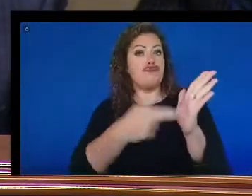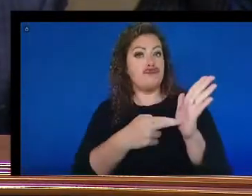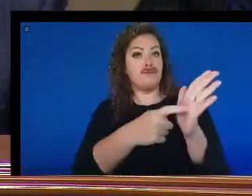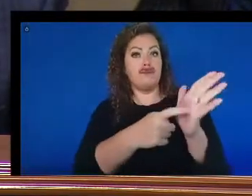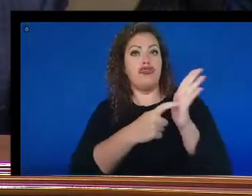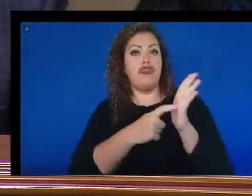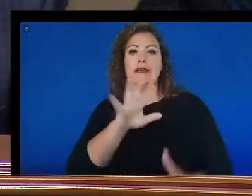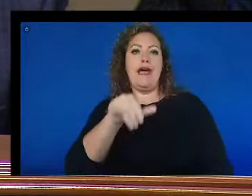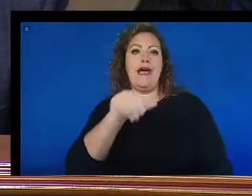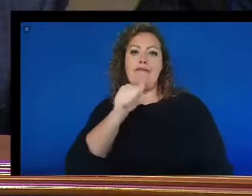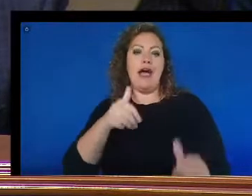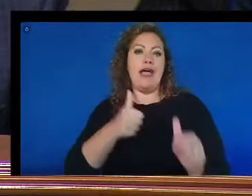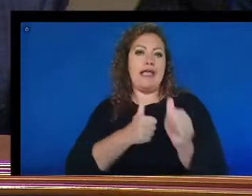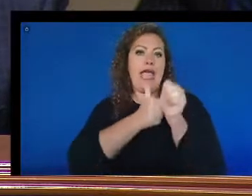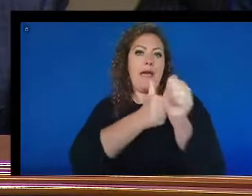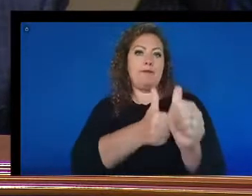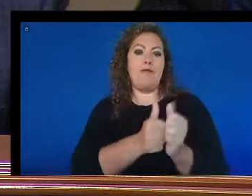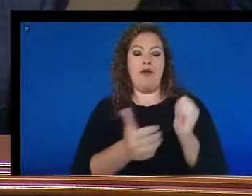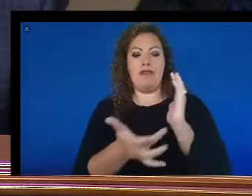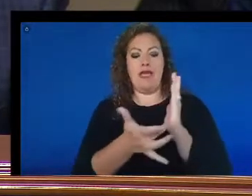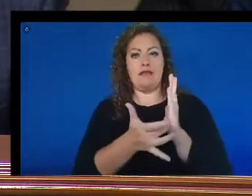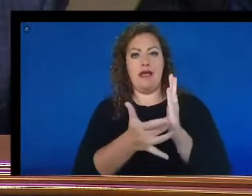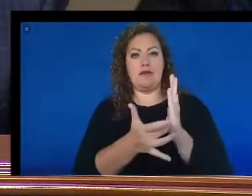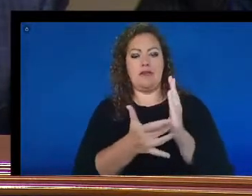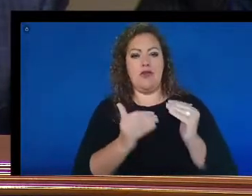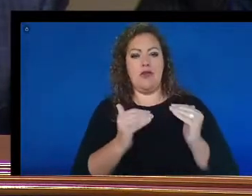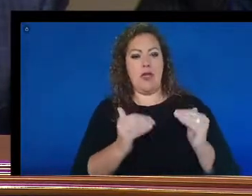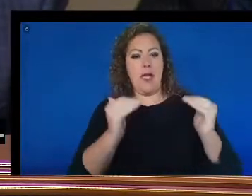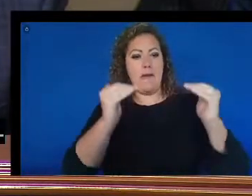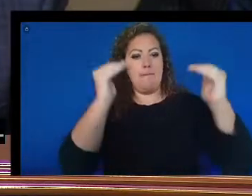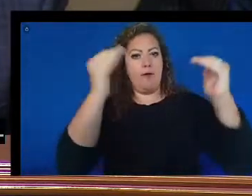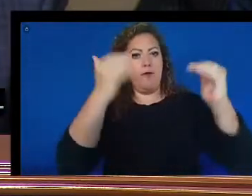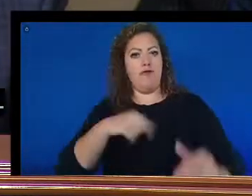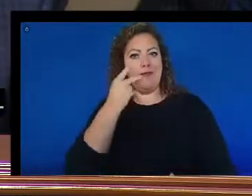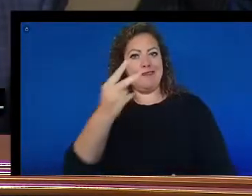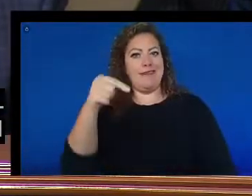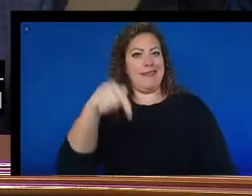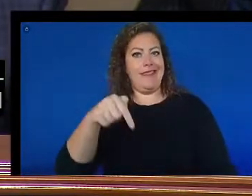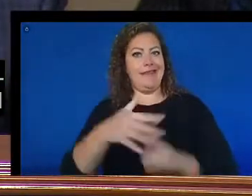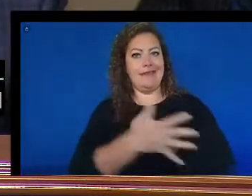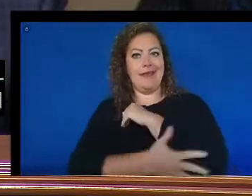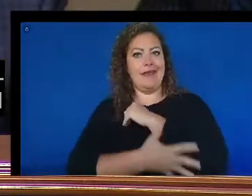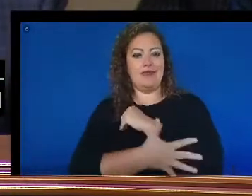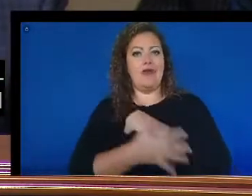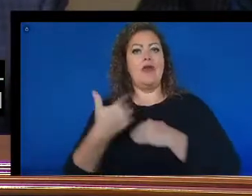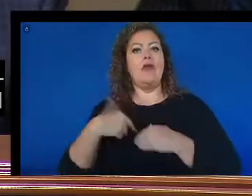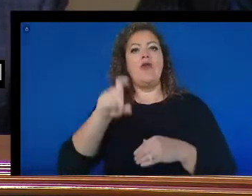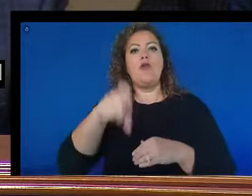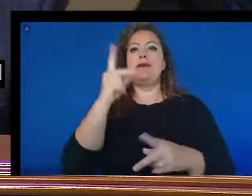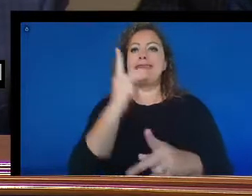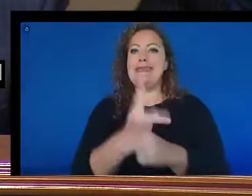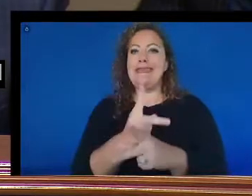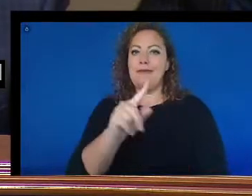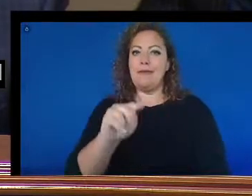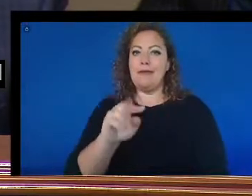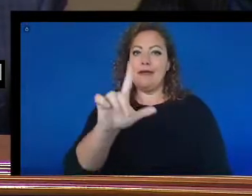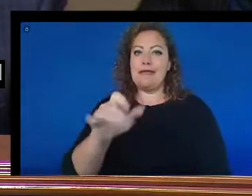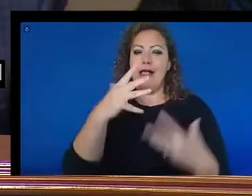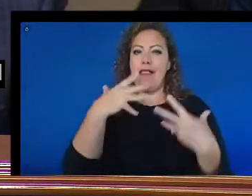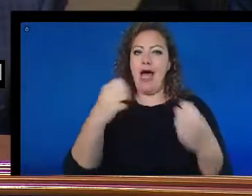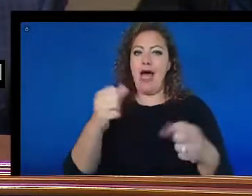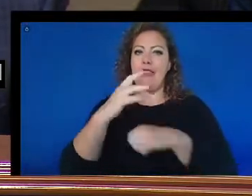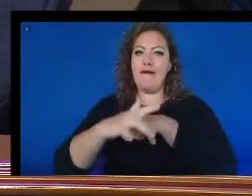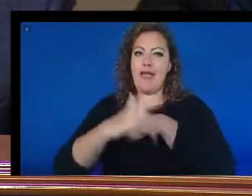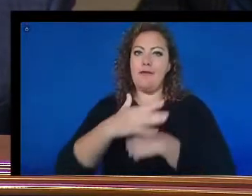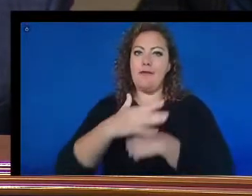up with the technological advancements that we've seen in this country. We must keep telehealth available and accessible for